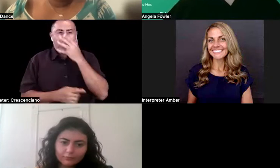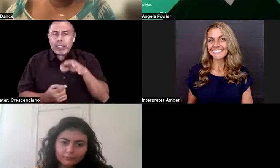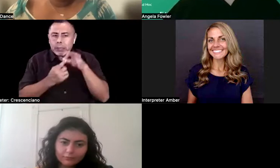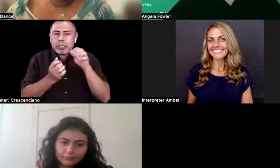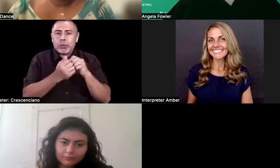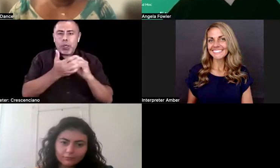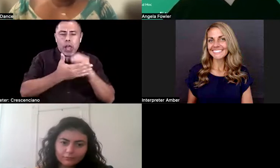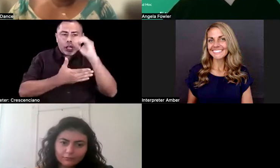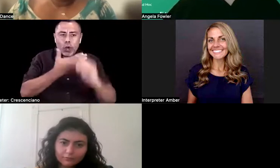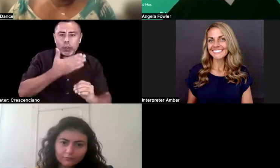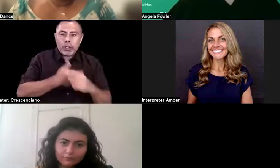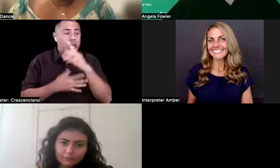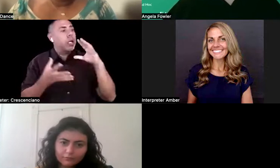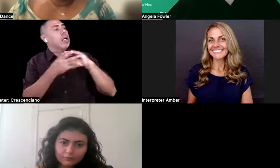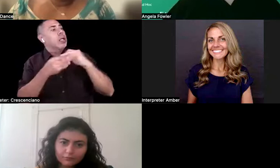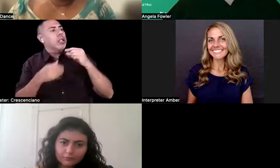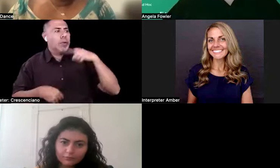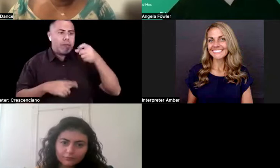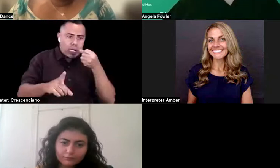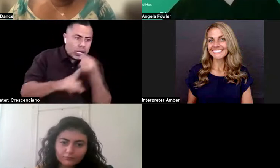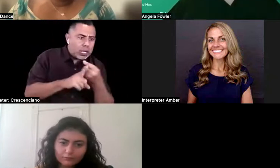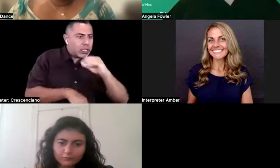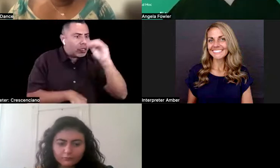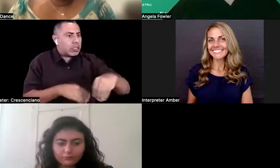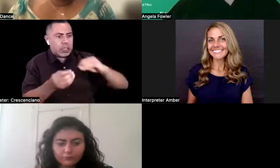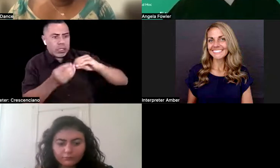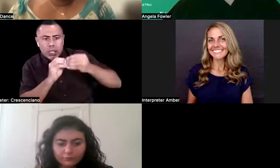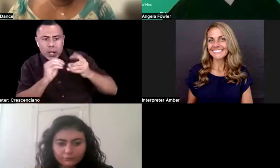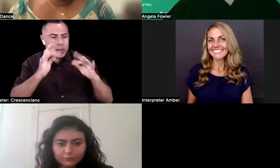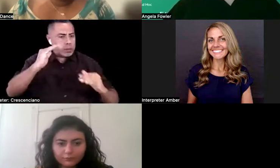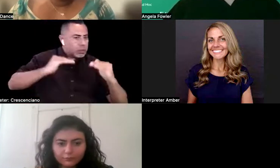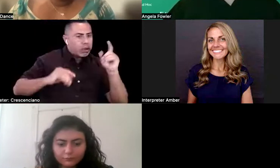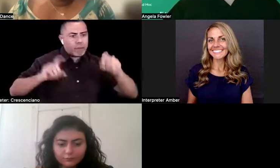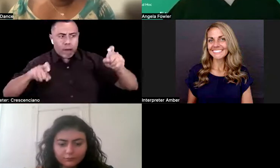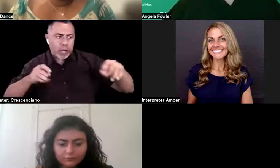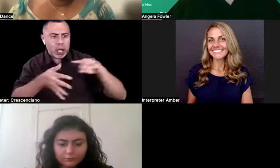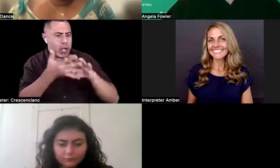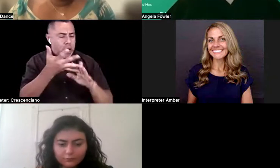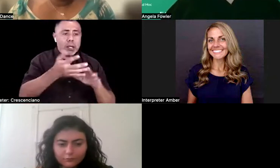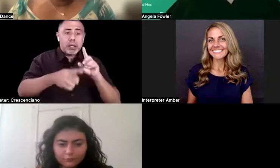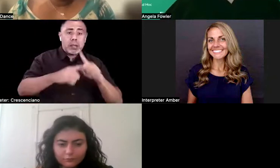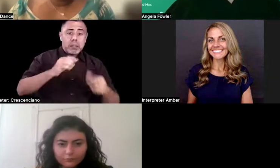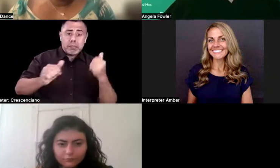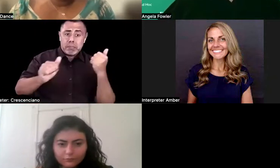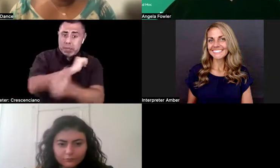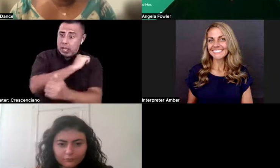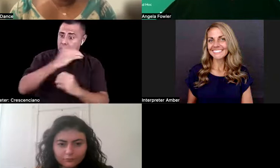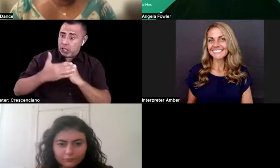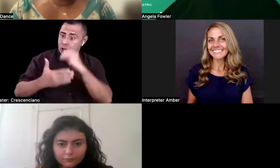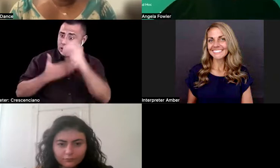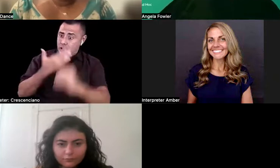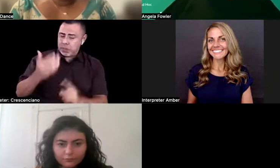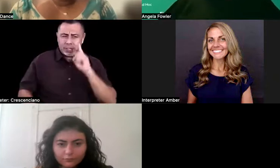And then once October is over, it's like this month never, never happened. And that the, the, the focus on, on